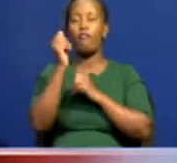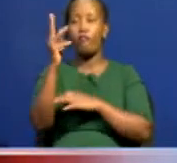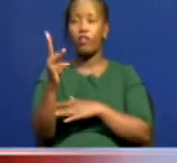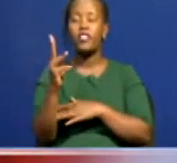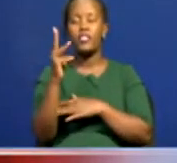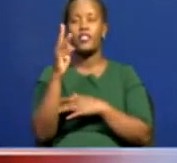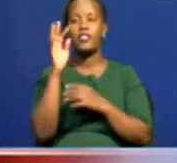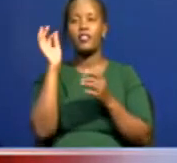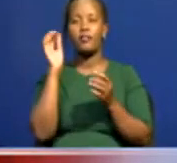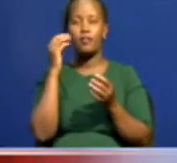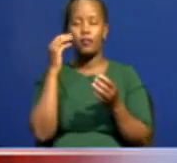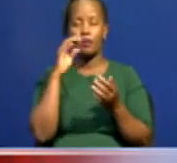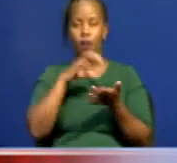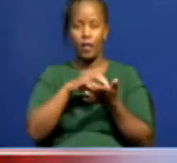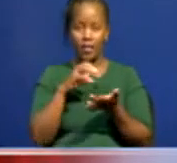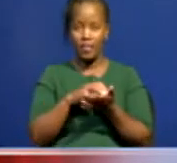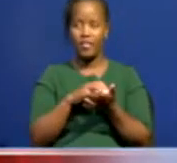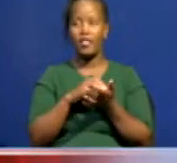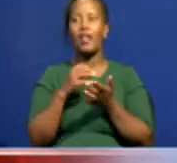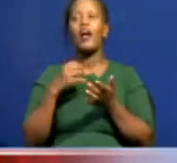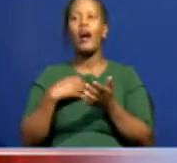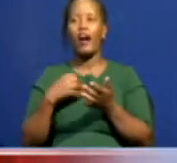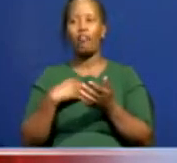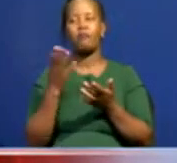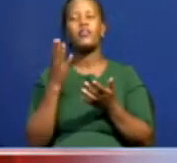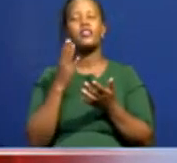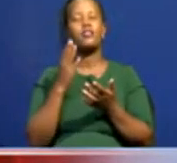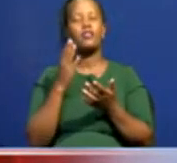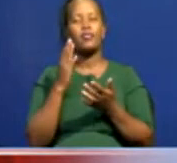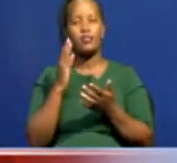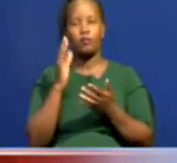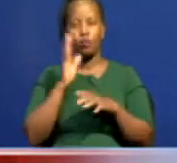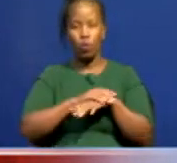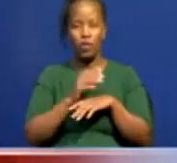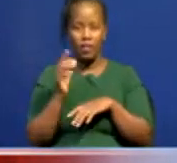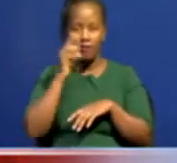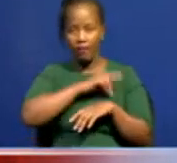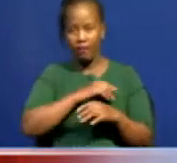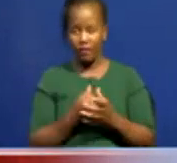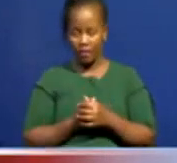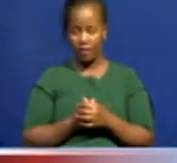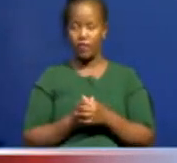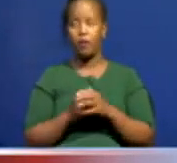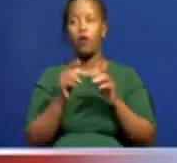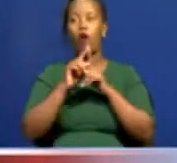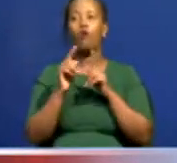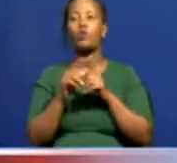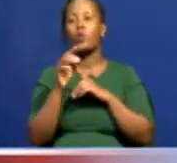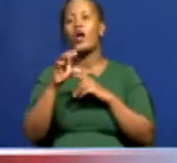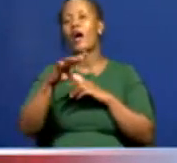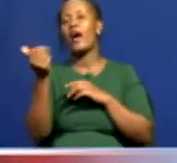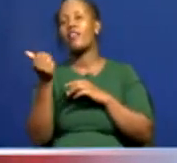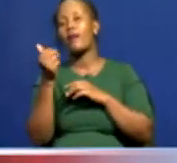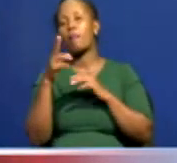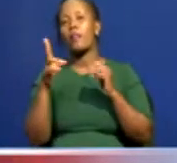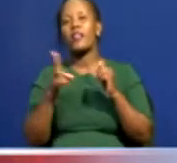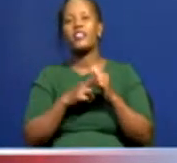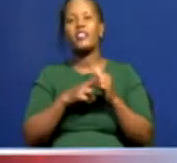That is, they have been identified And furthermore, seven polio